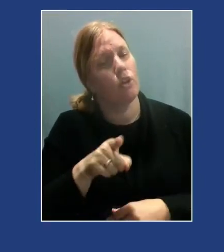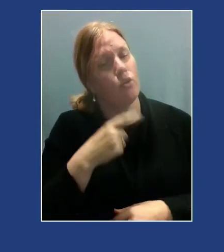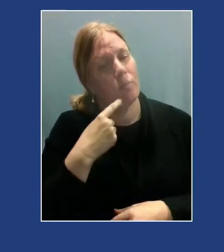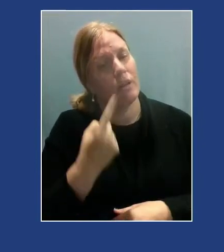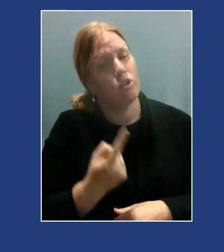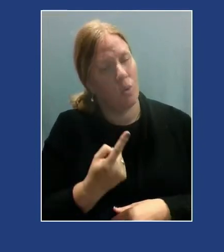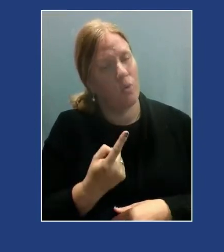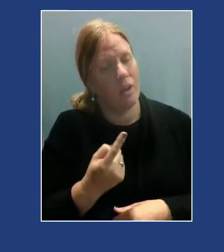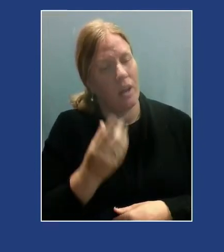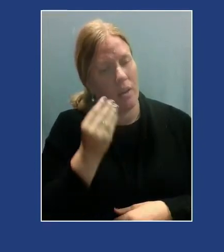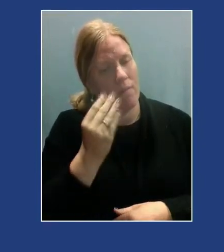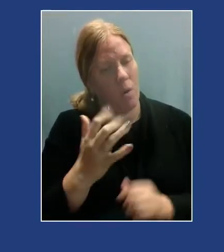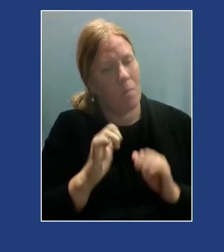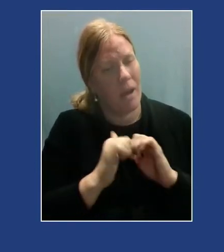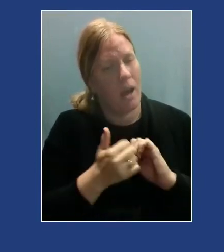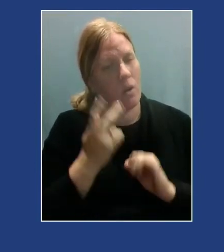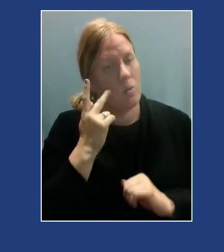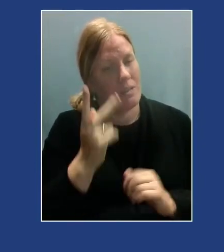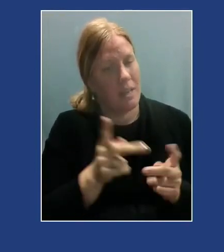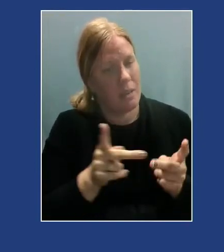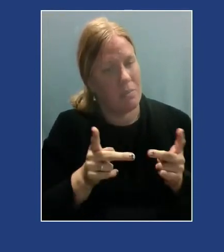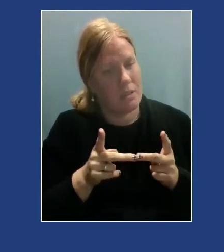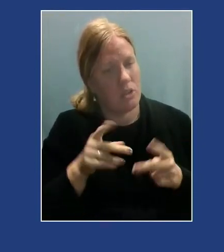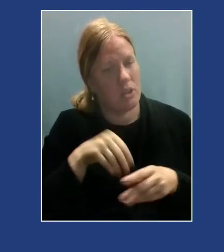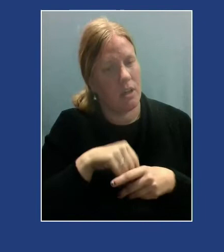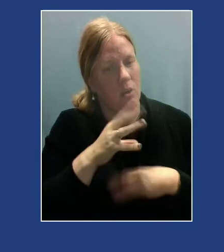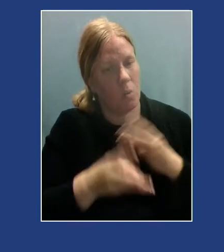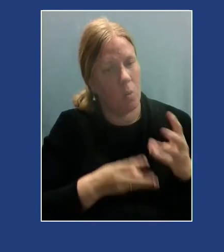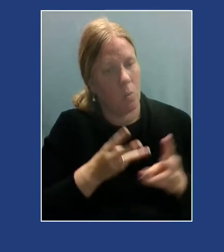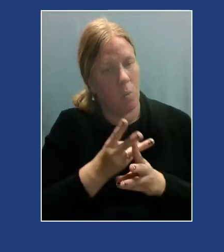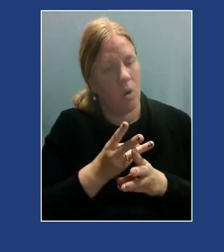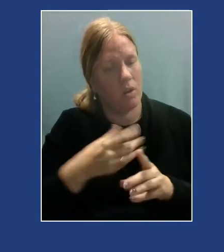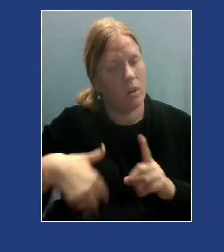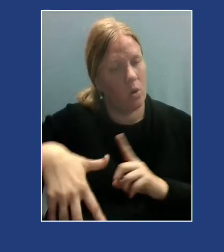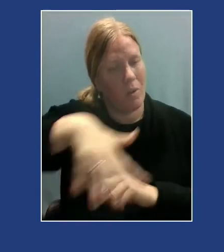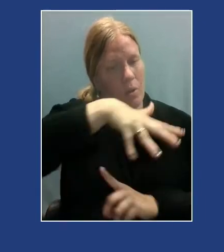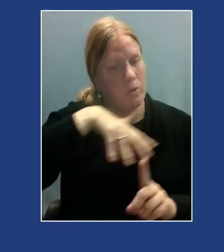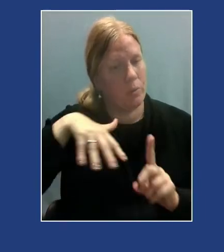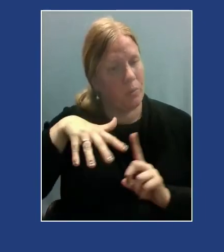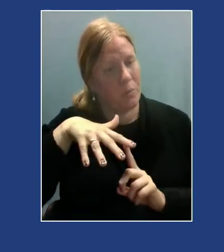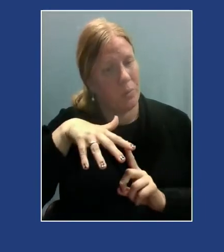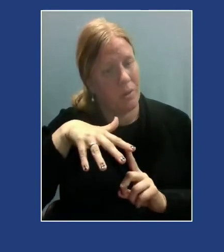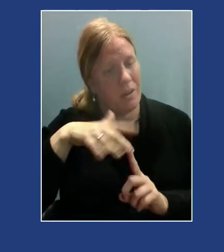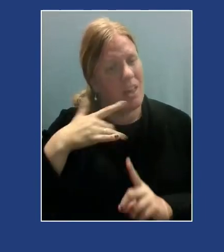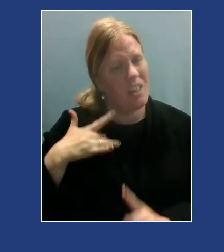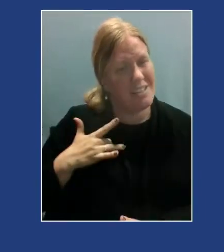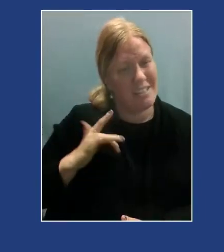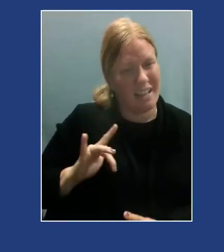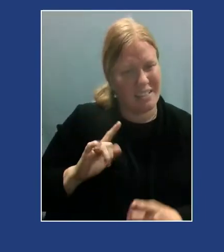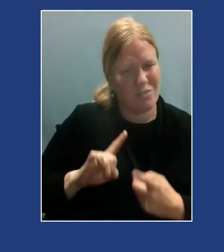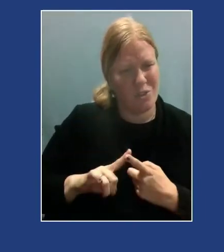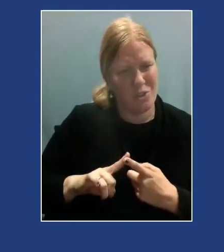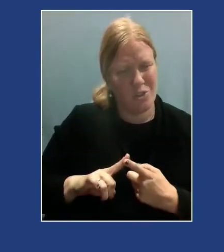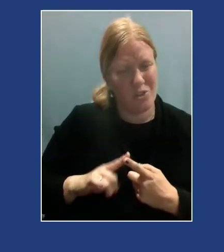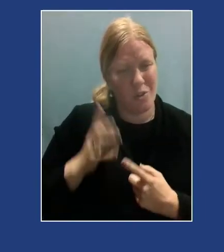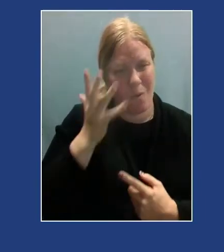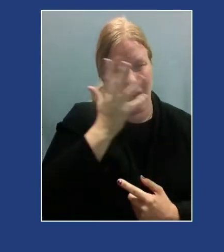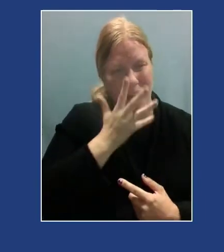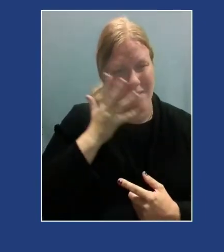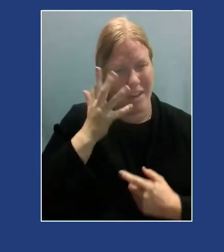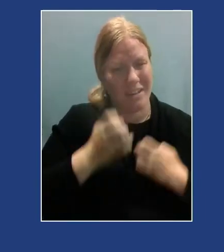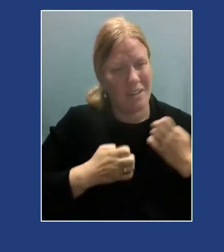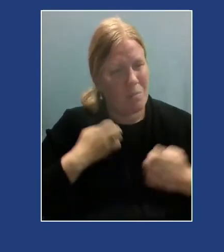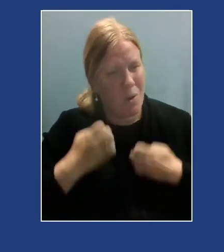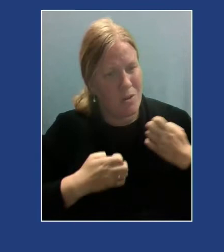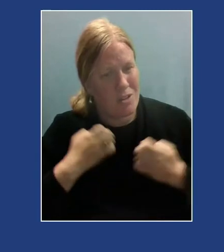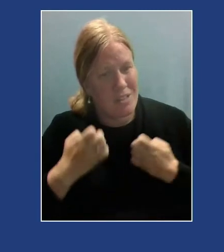inform how you see your positioning in the world around you? There's sensitivity to affect and emotion, this idea that it is okay